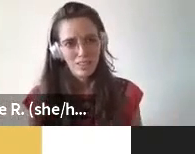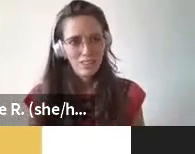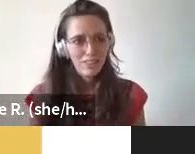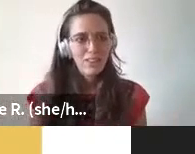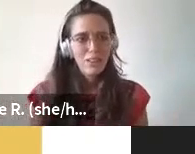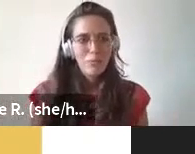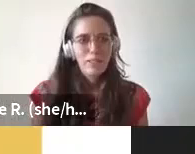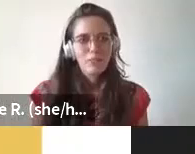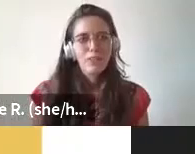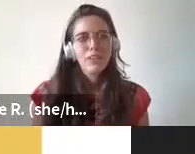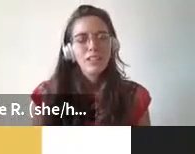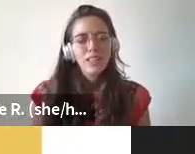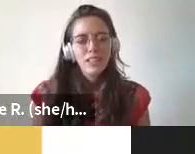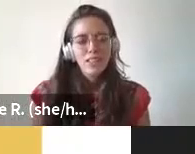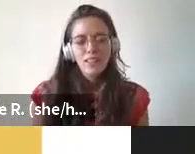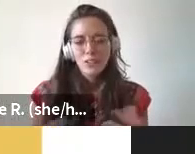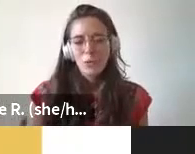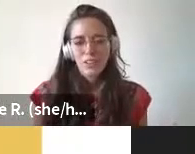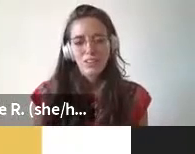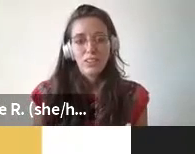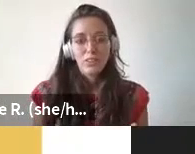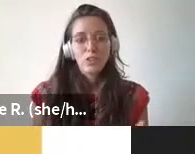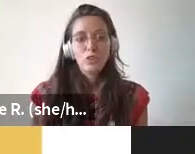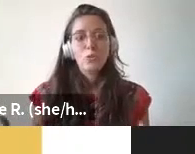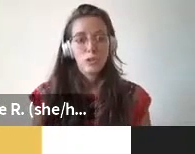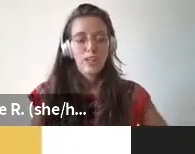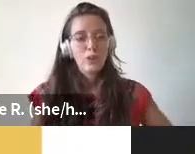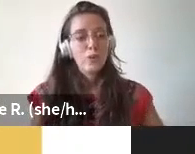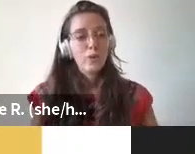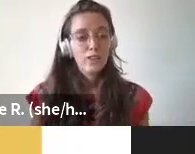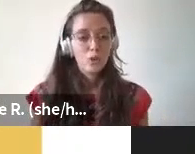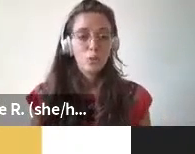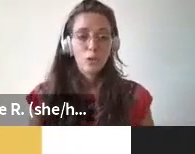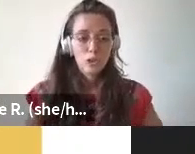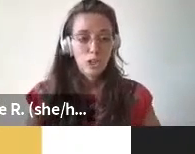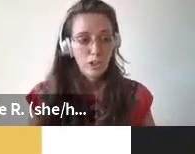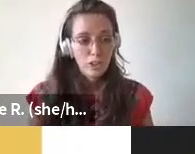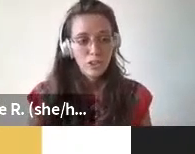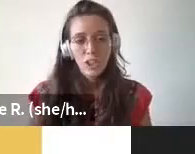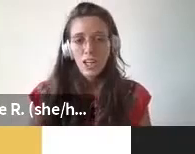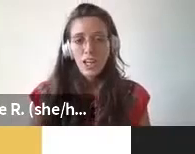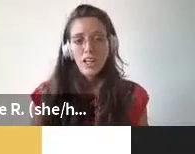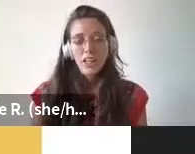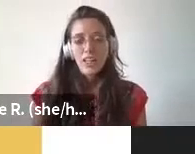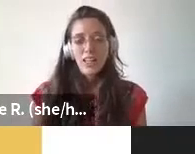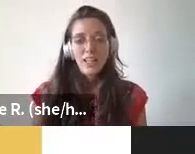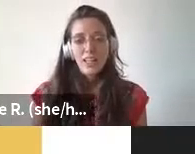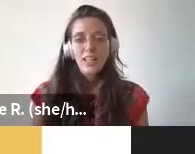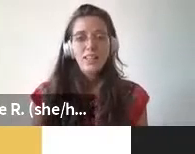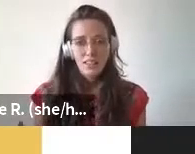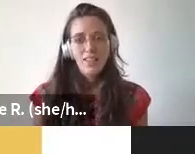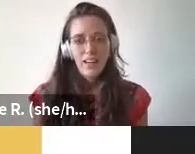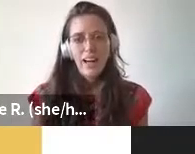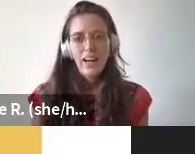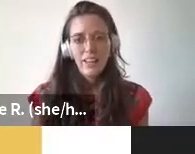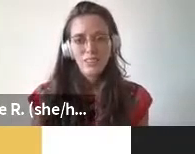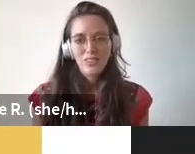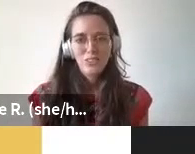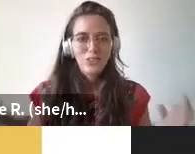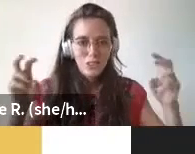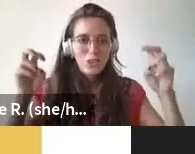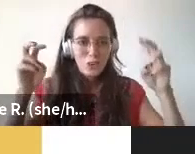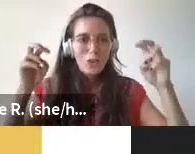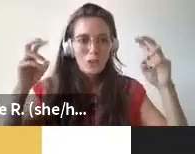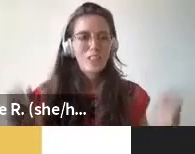world dominated manner is because there is so much value and so much knowledge in